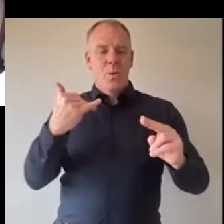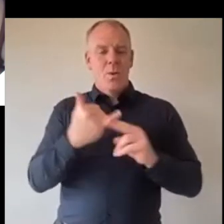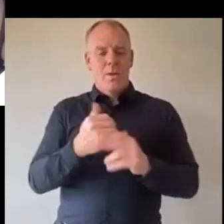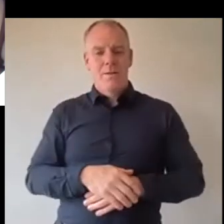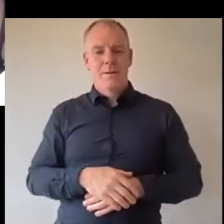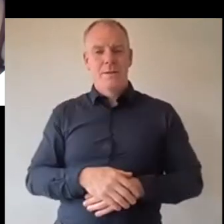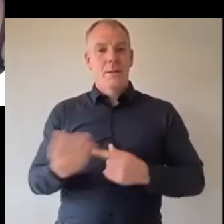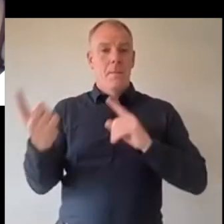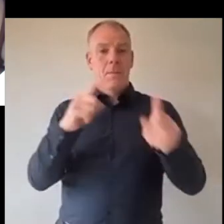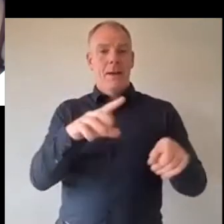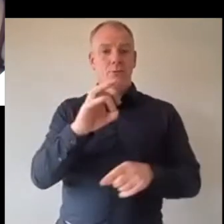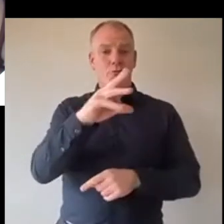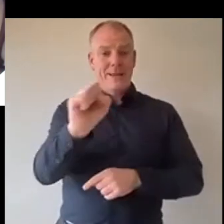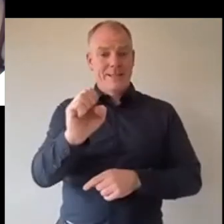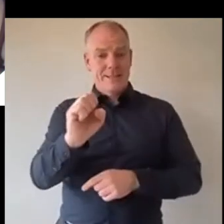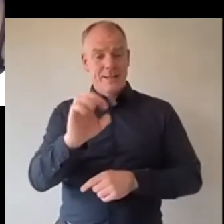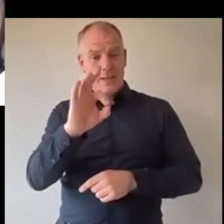go back to grace